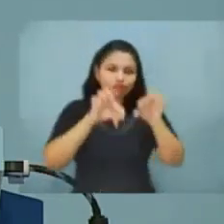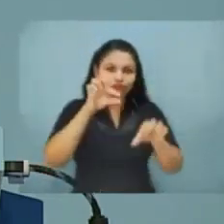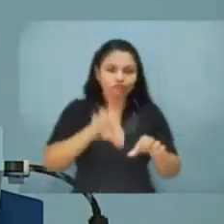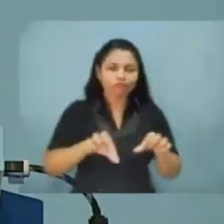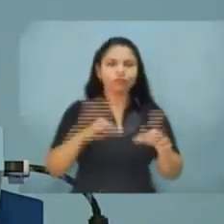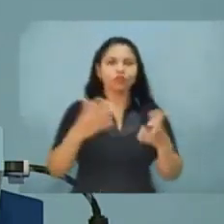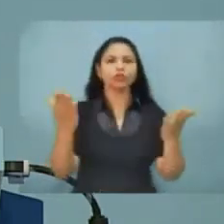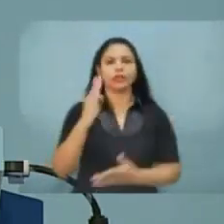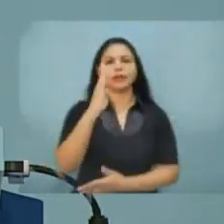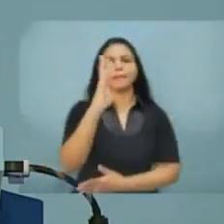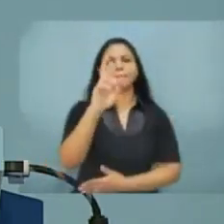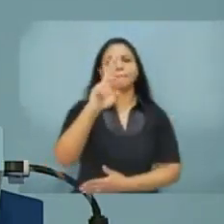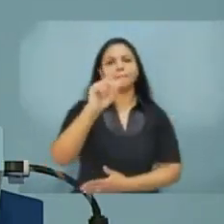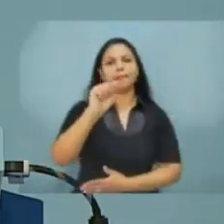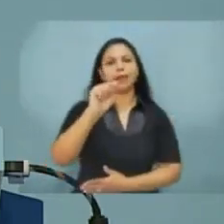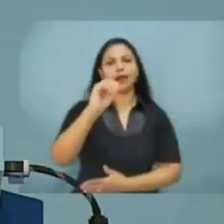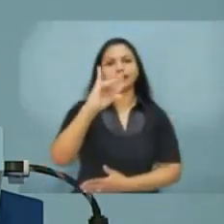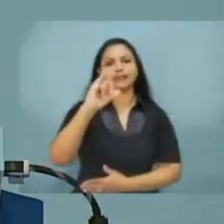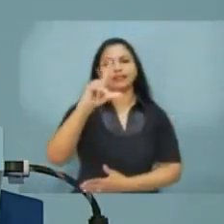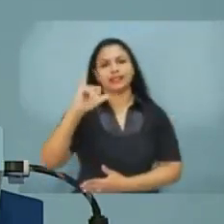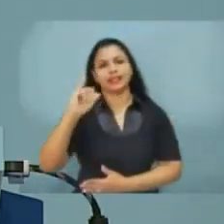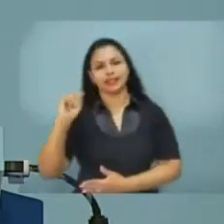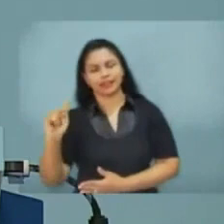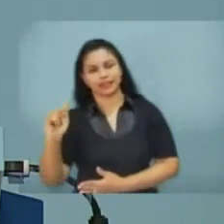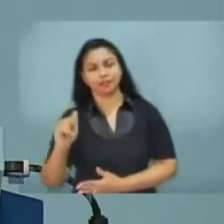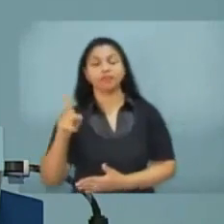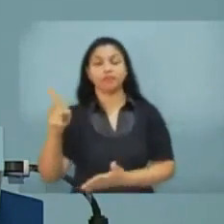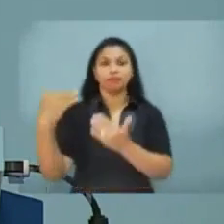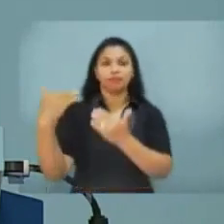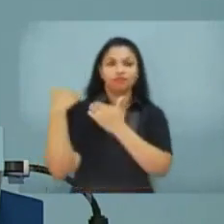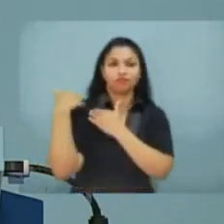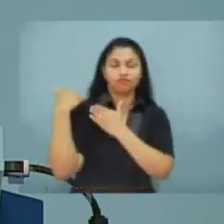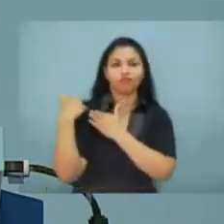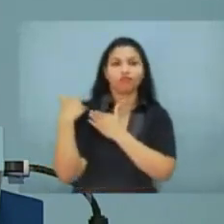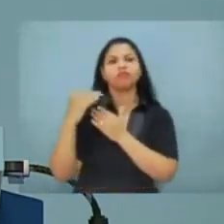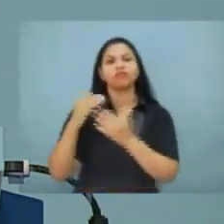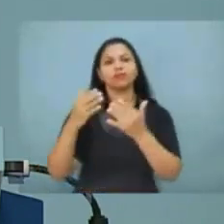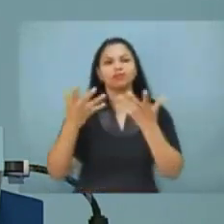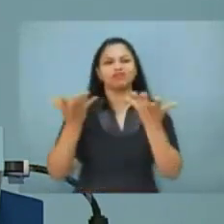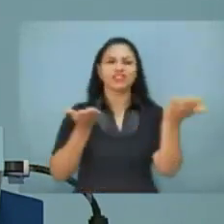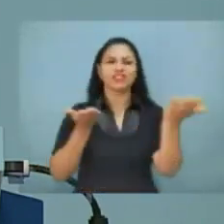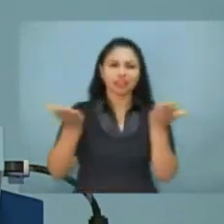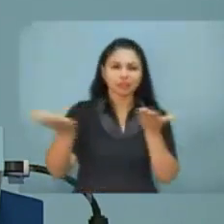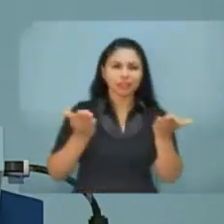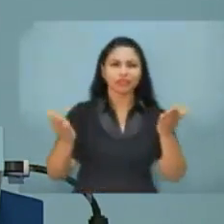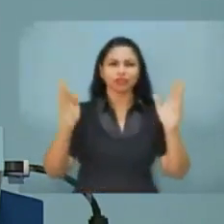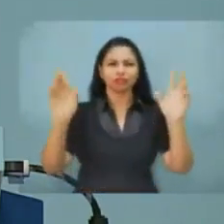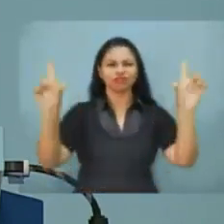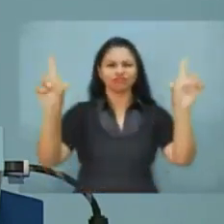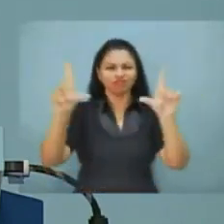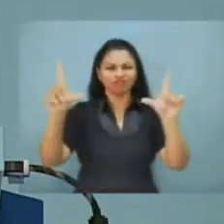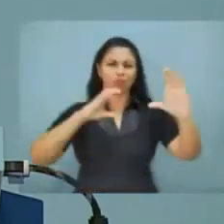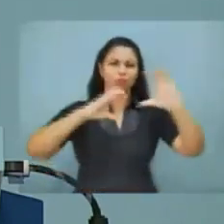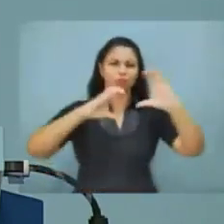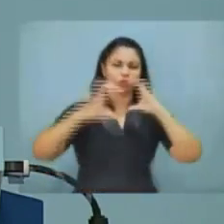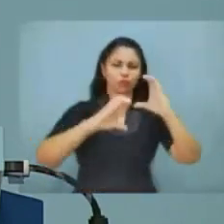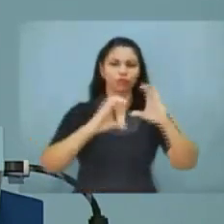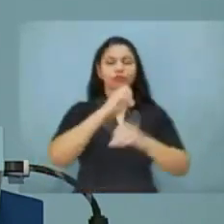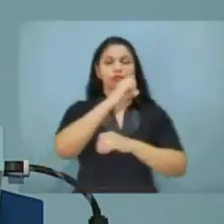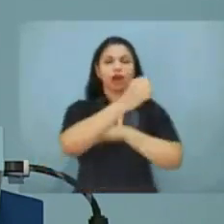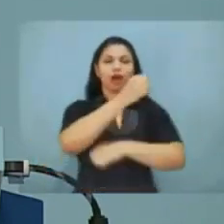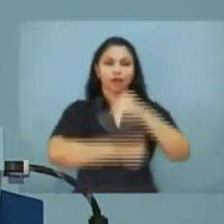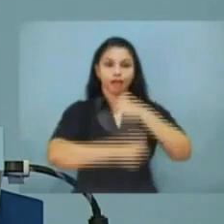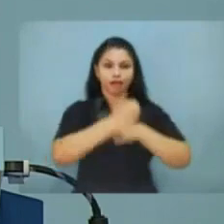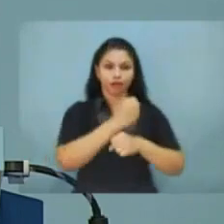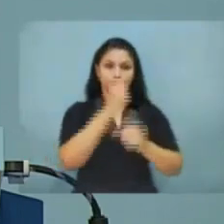brazilian university, vice president of governmental affairs in Qualcomm telecommunications service, where he joined in